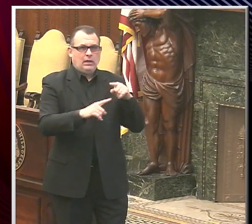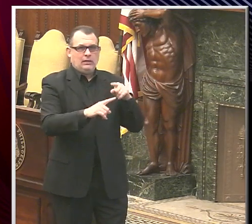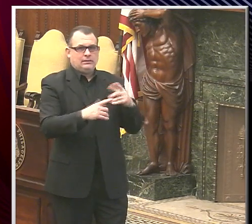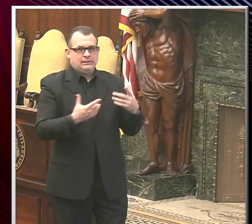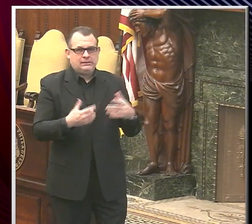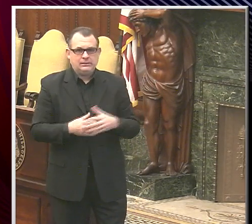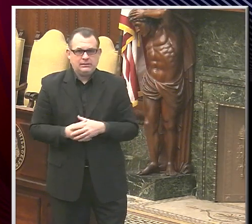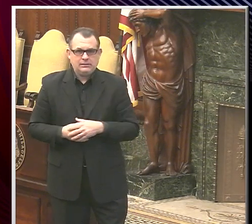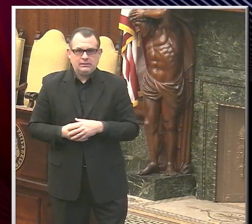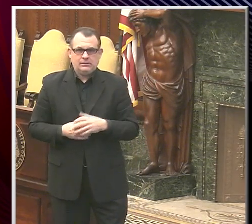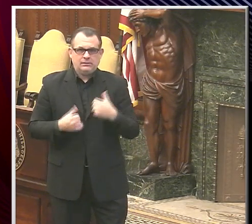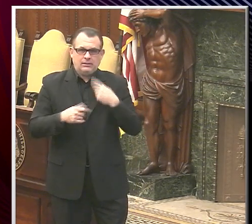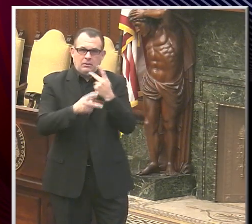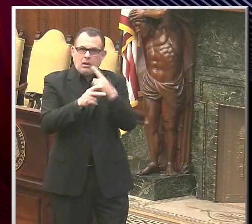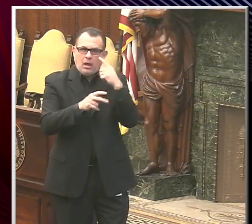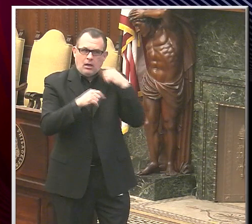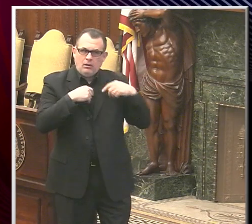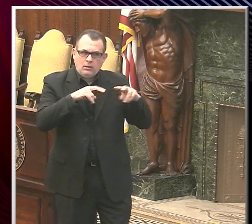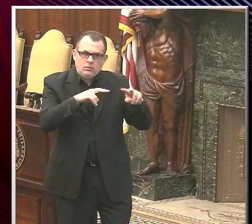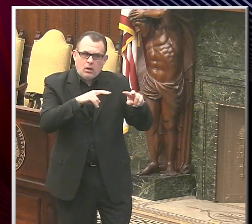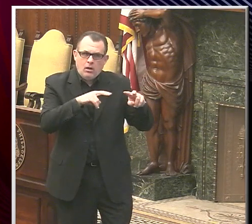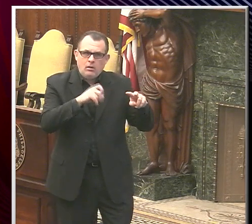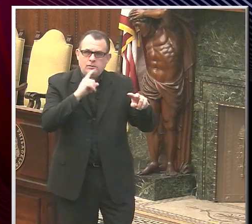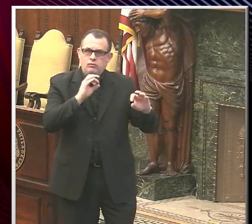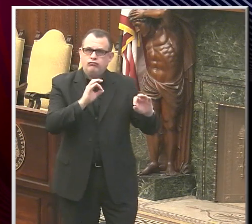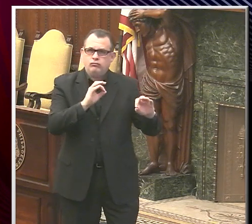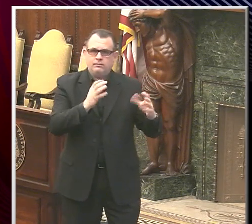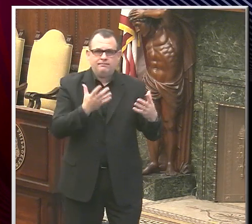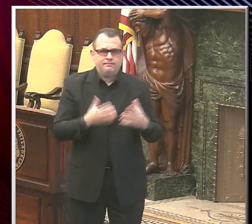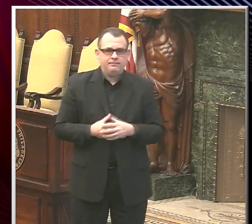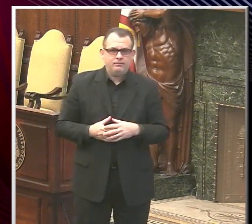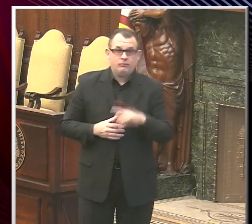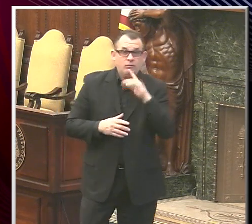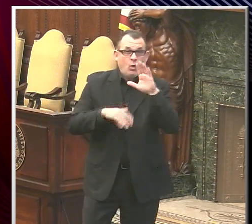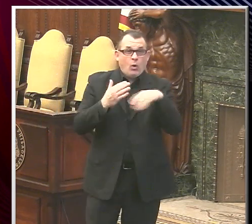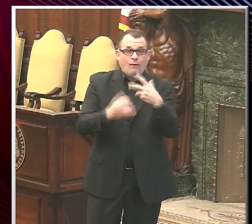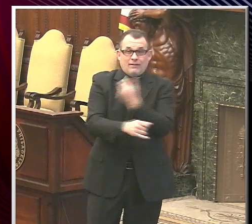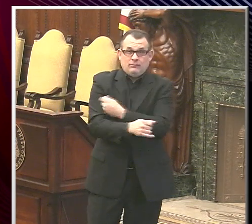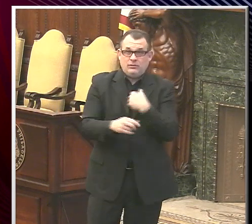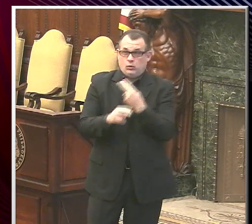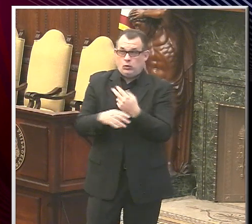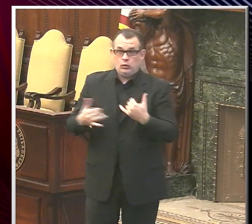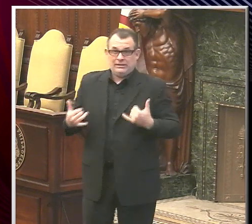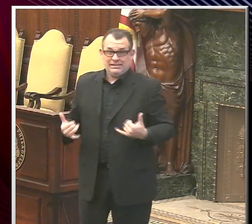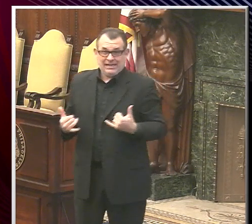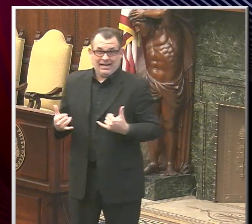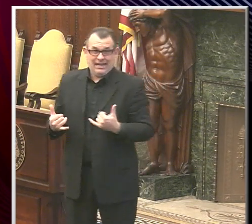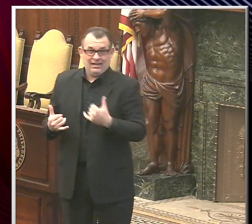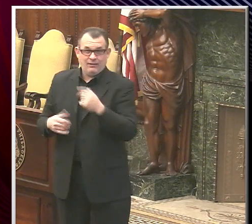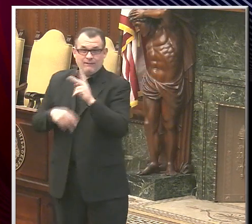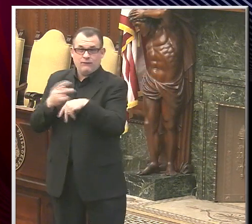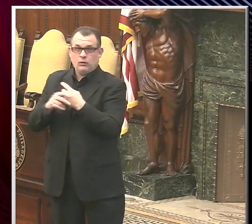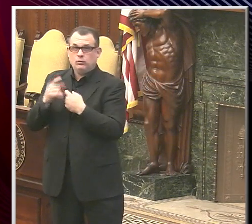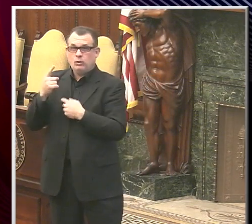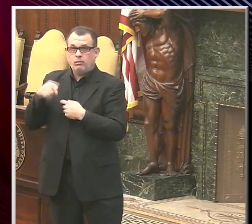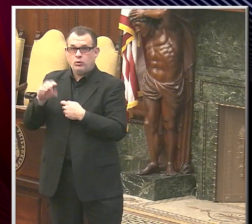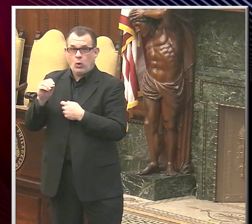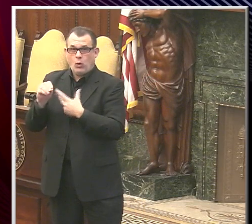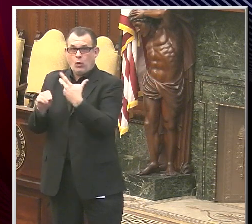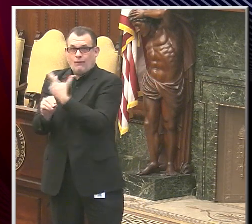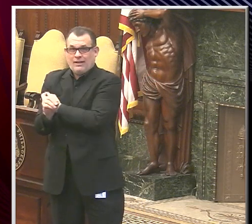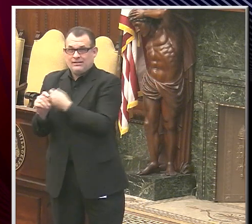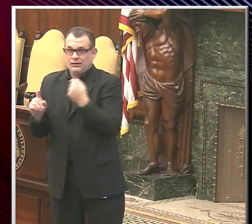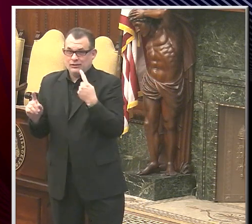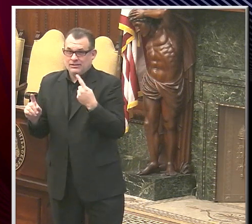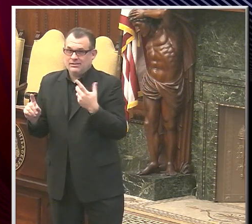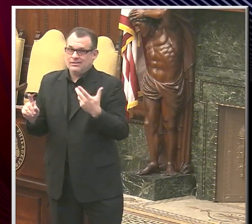I would say, let's review this, all the vaccines we're using now is kind of version 1.0 of the vaccines. And we may